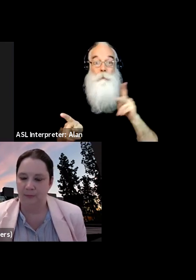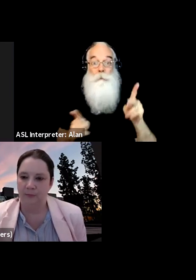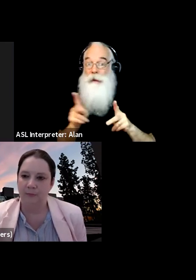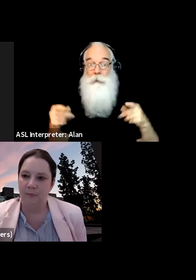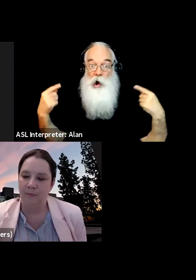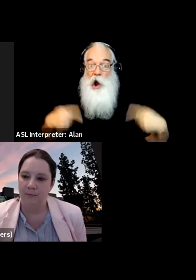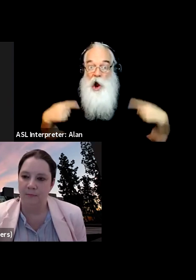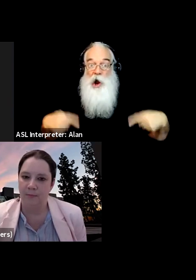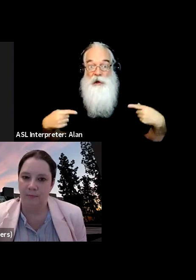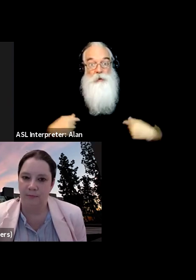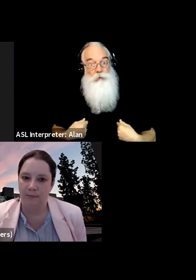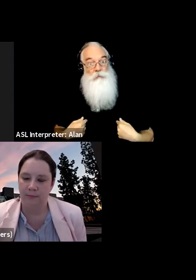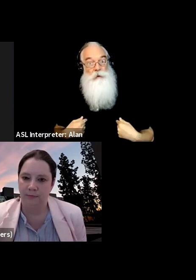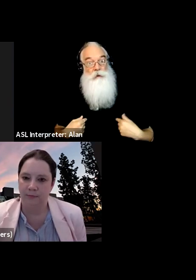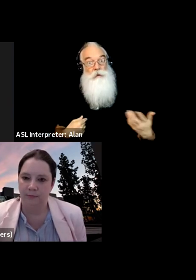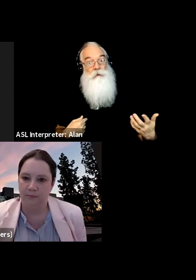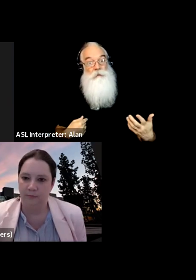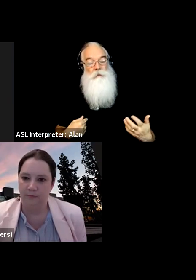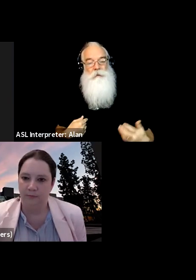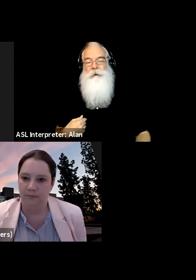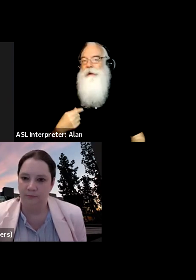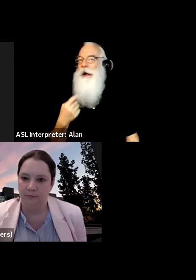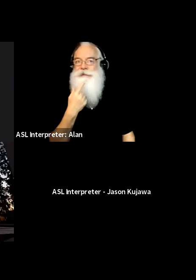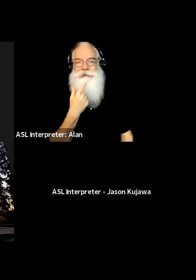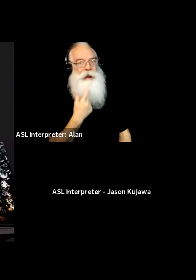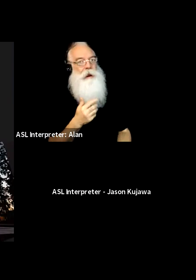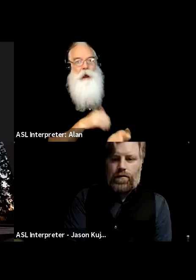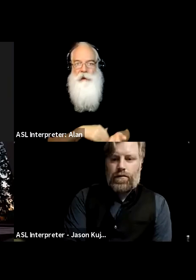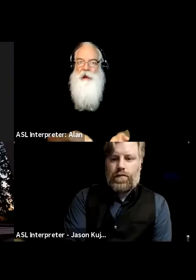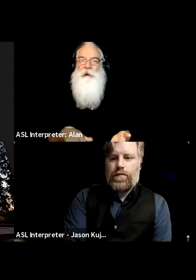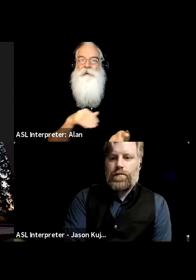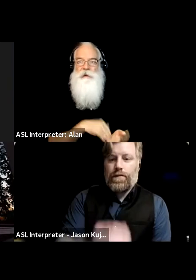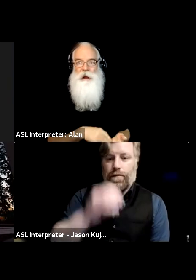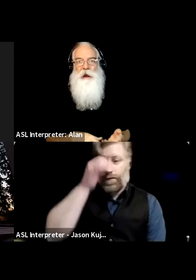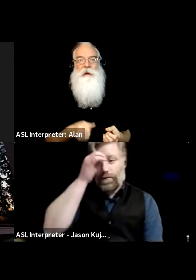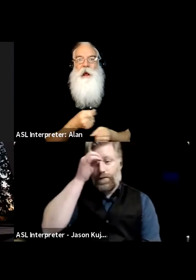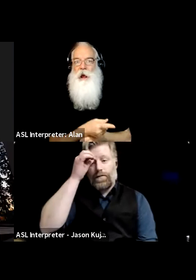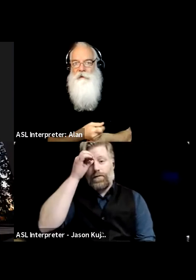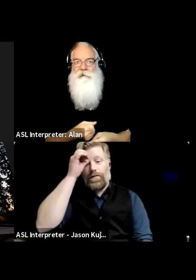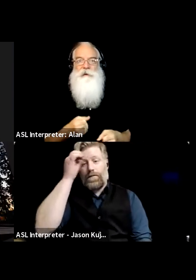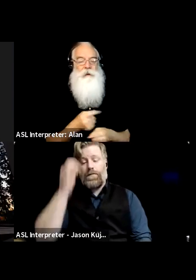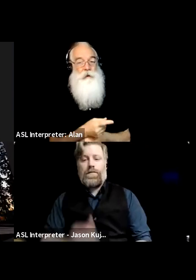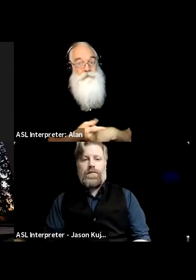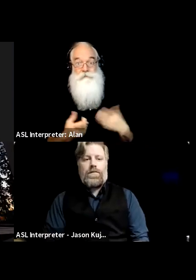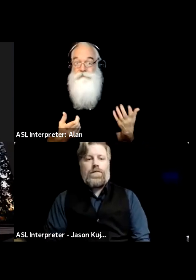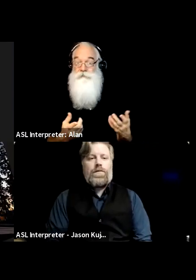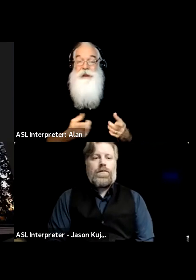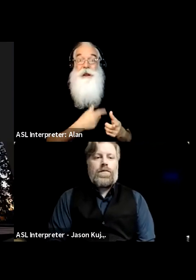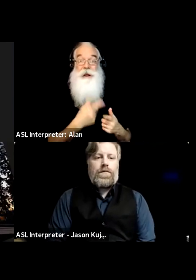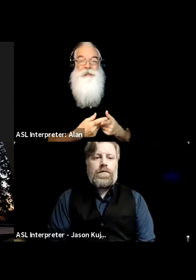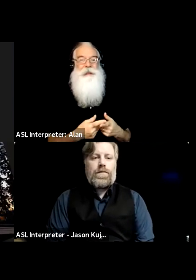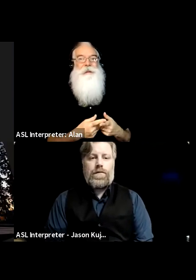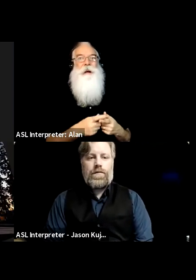I find that just repeating myself year after year after year, suddenly I started to hear them